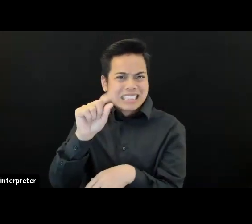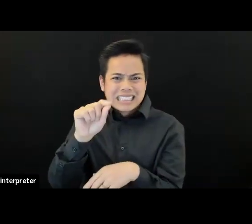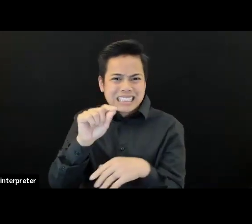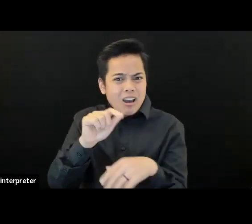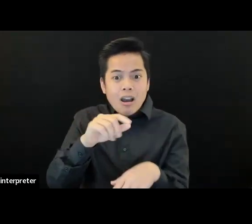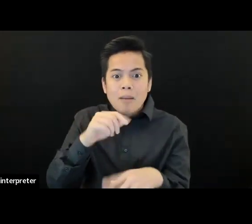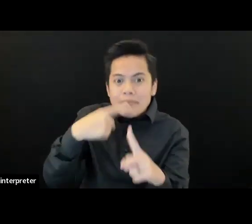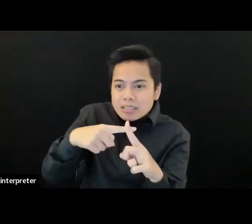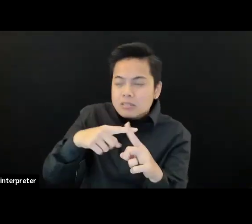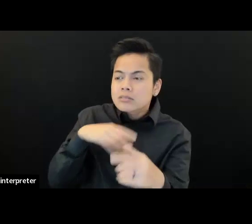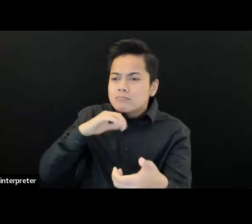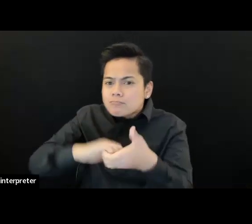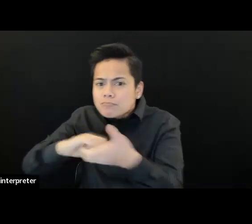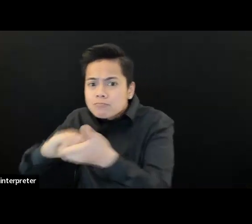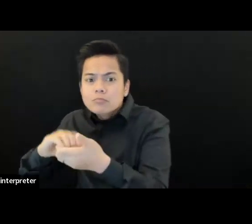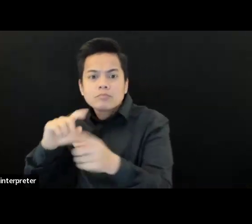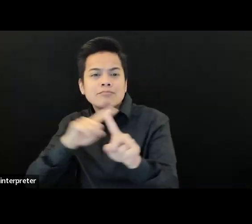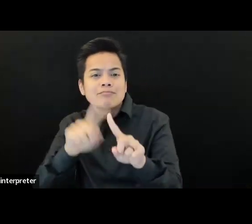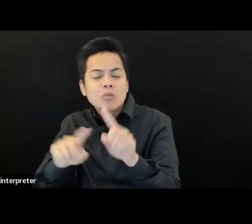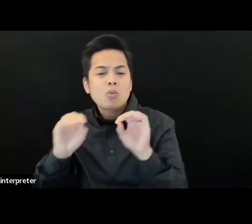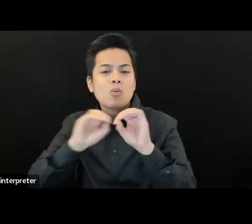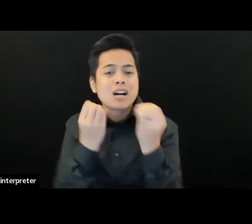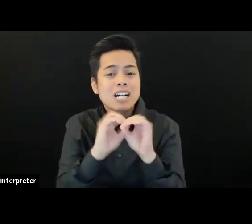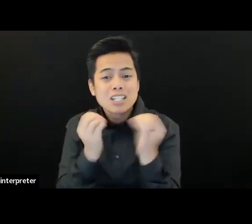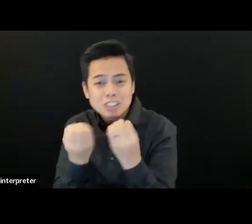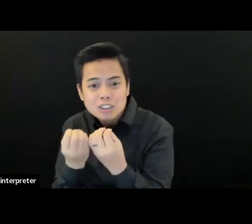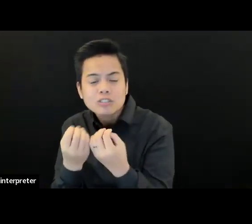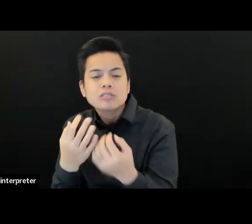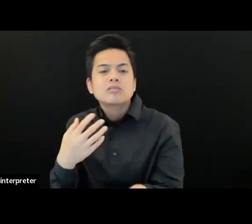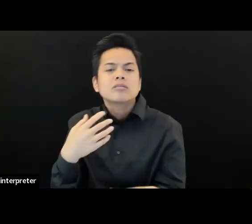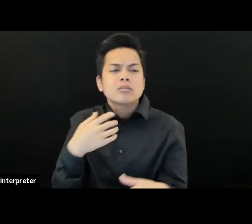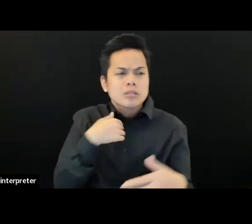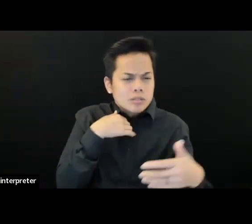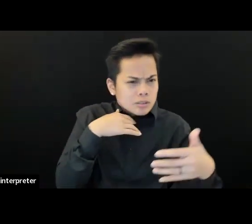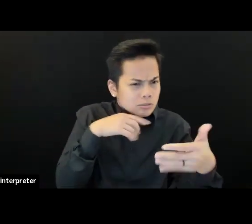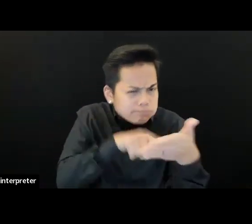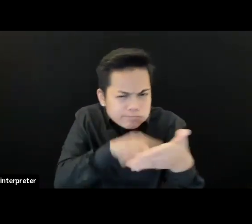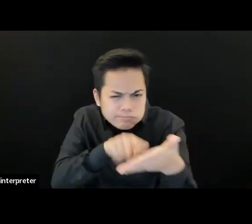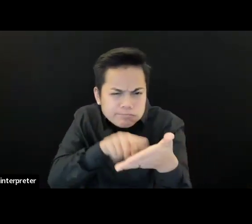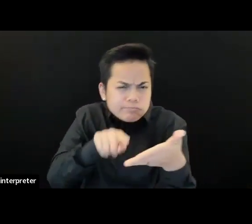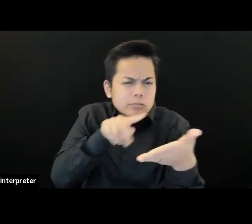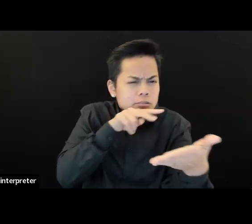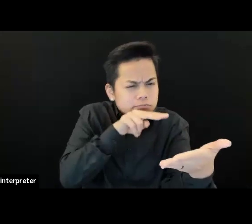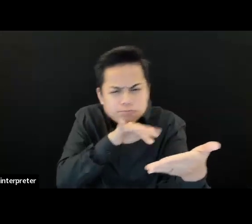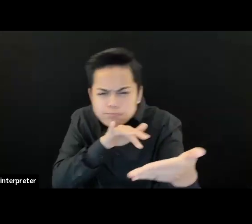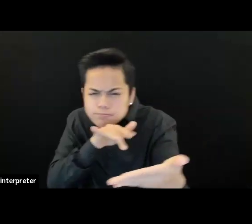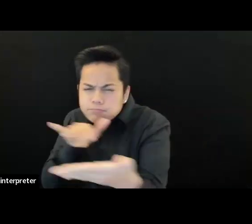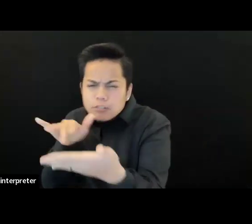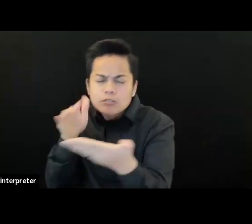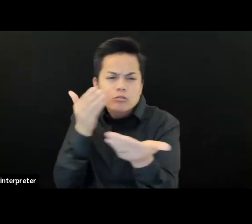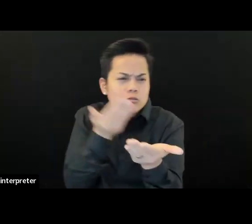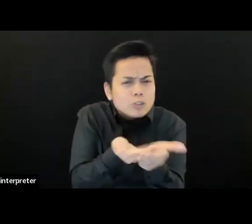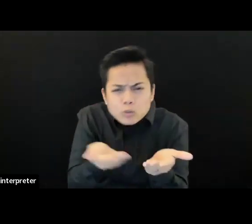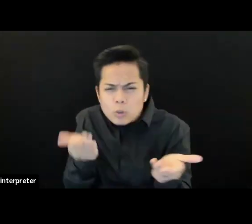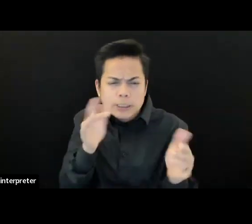mapping the existing resources and assembling our advisory council. And as